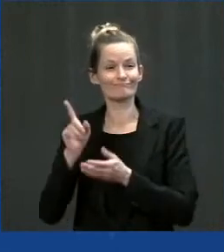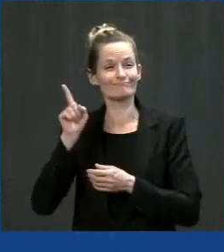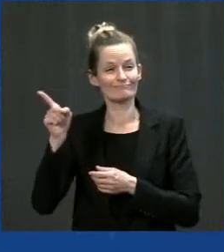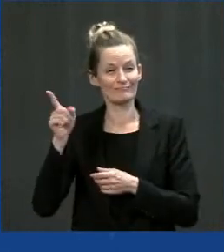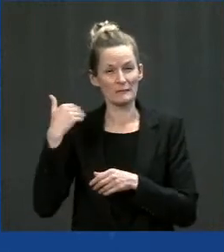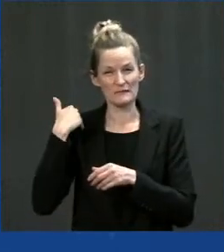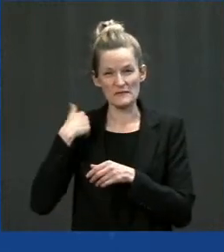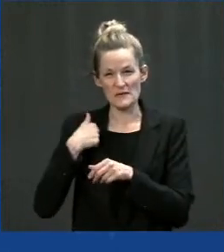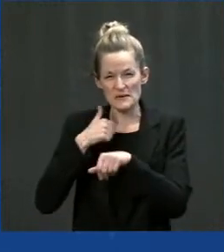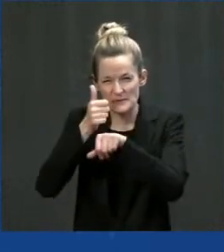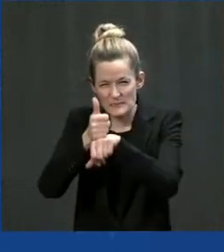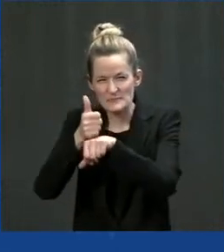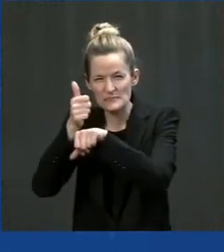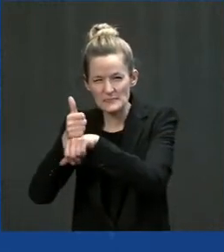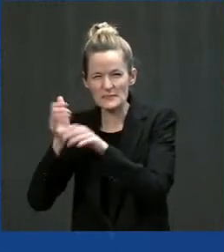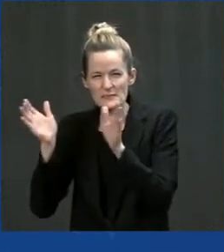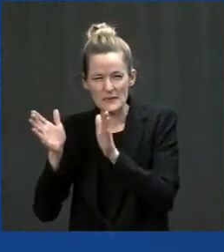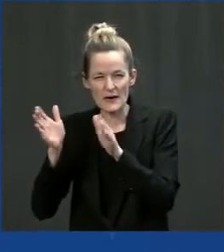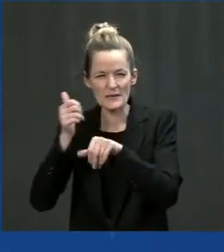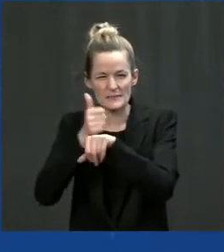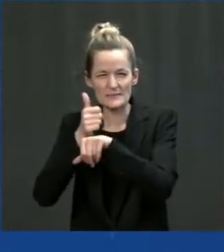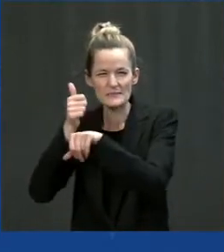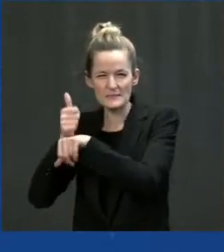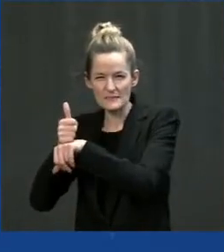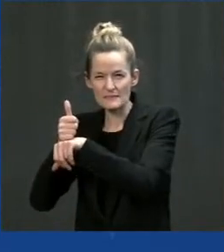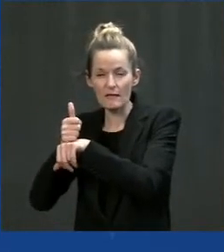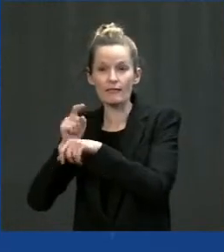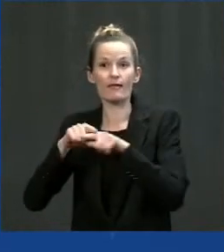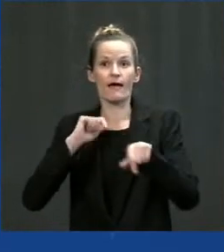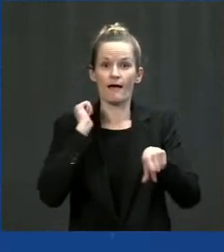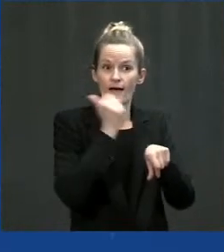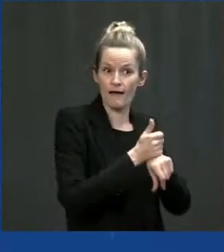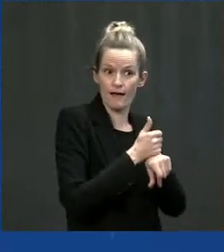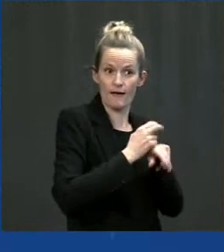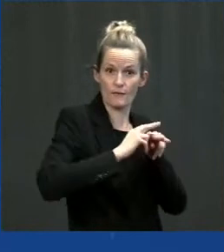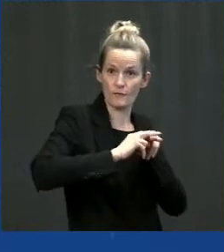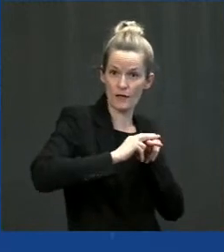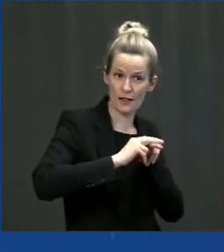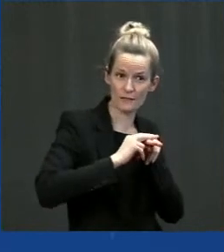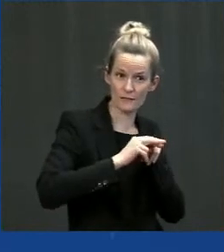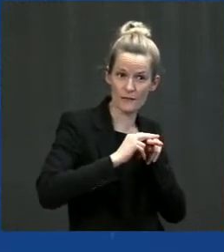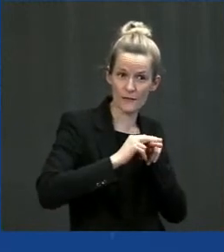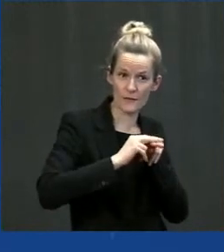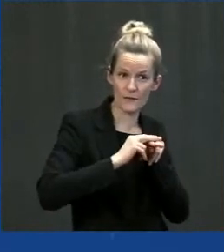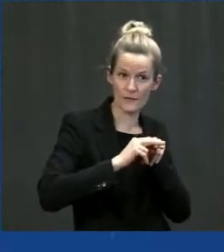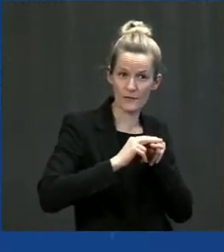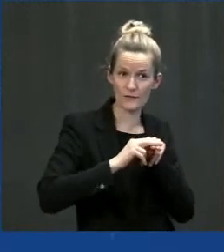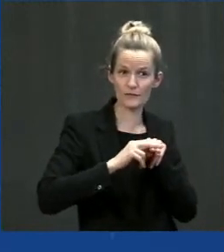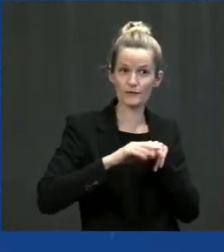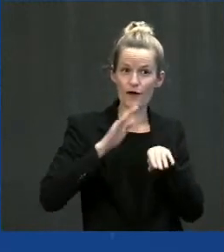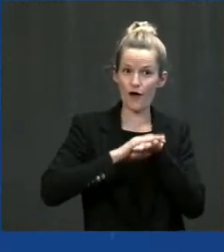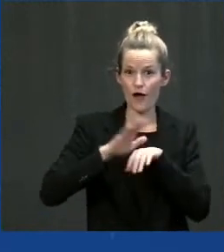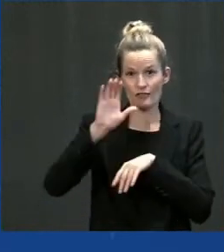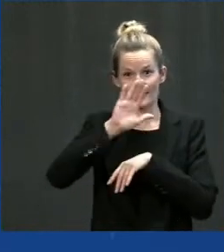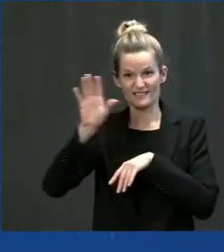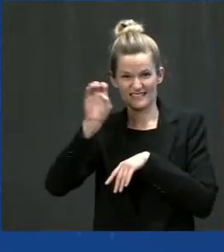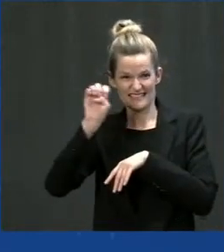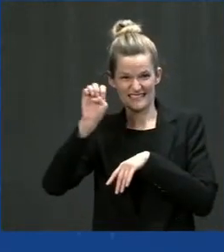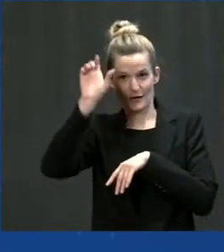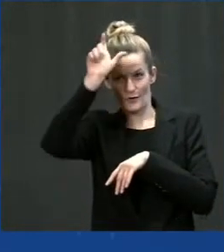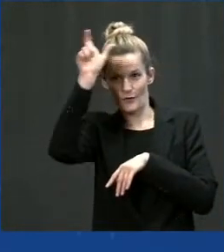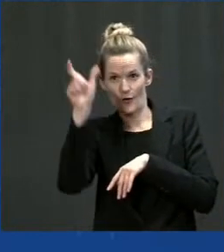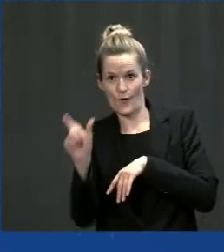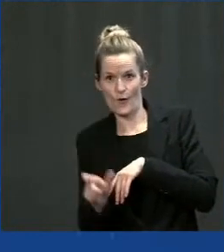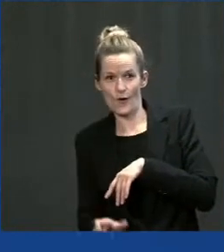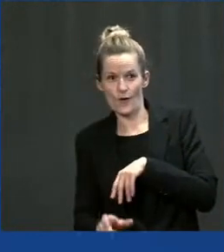in the late 1800s. All kidding aside, we linked the coast. Now we came along and we did and we had all the way